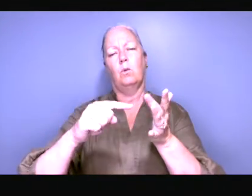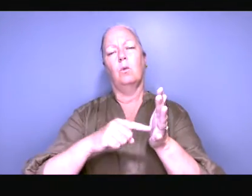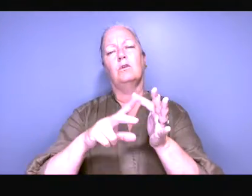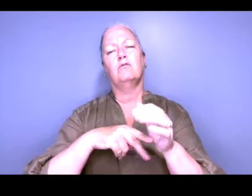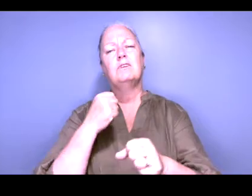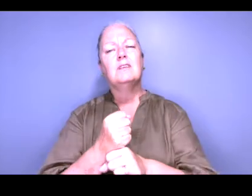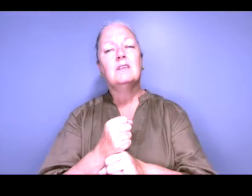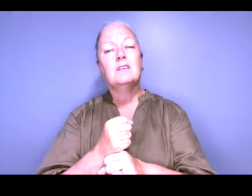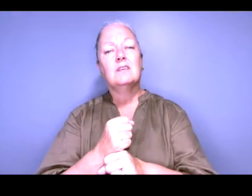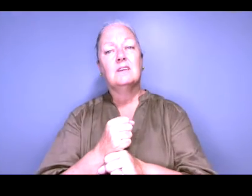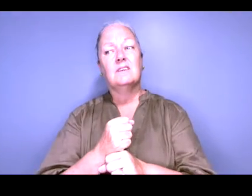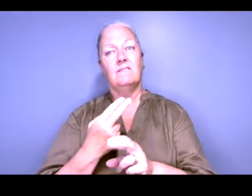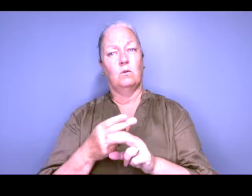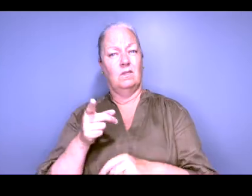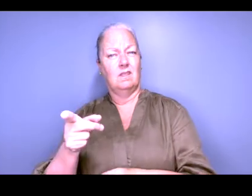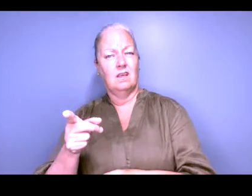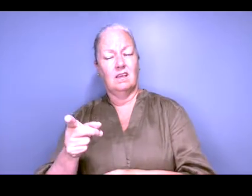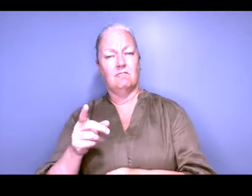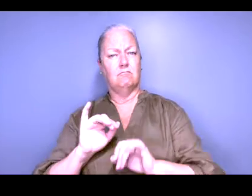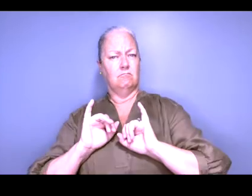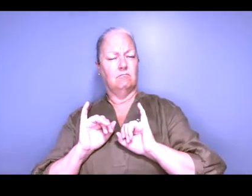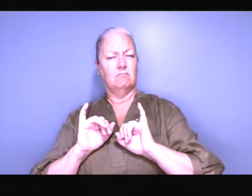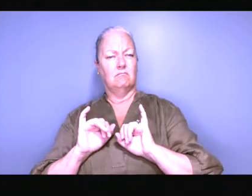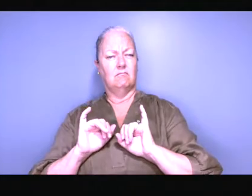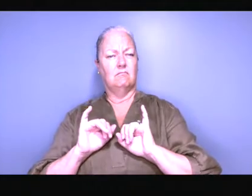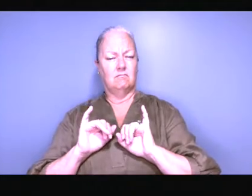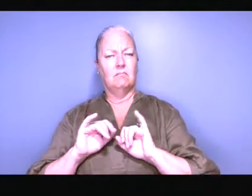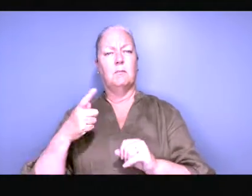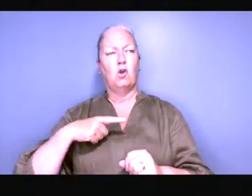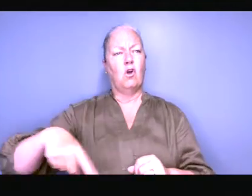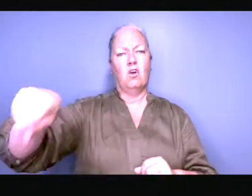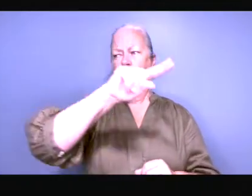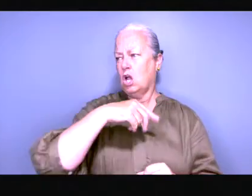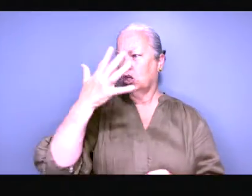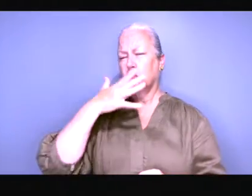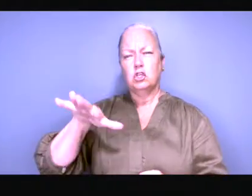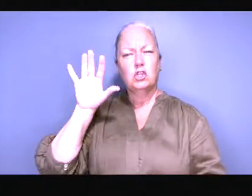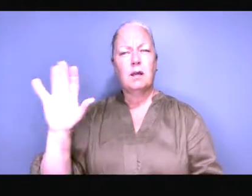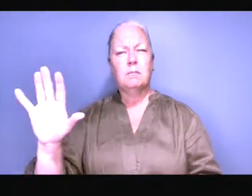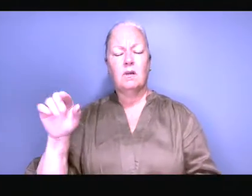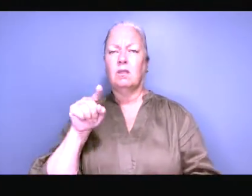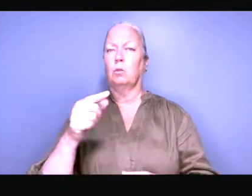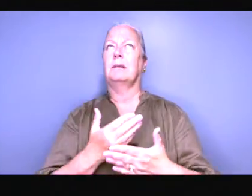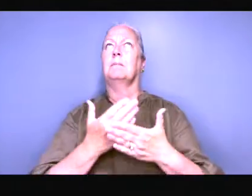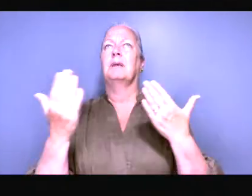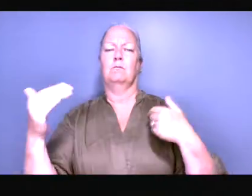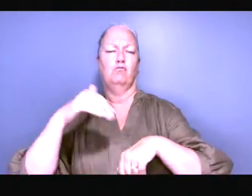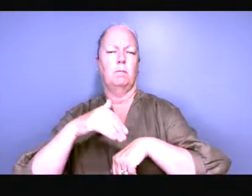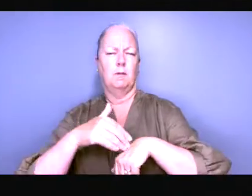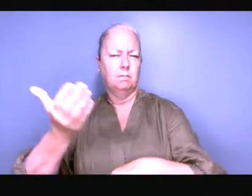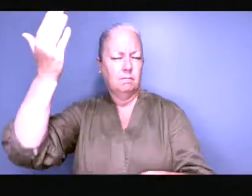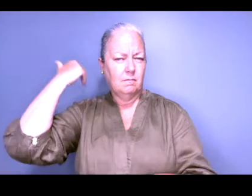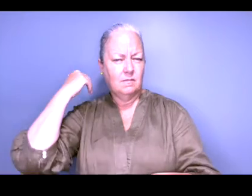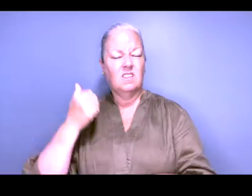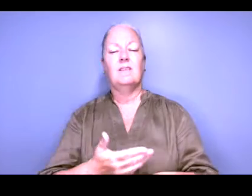on a charge of loitering for homosexual purposes and ruined because the social disgrace